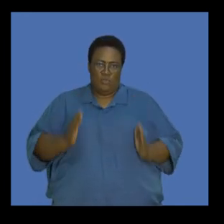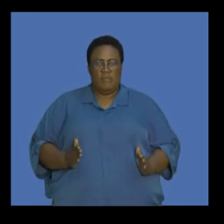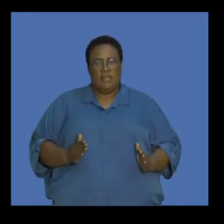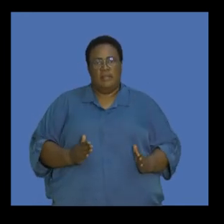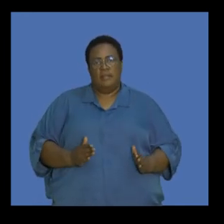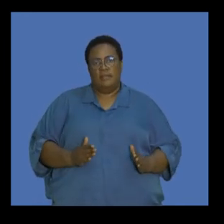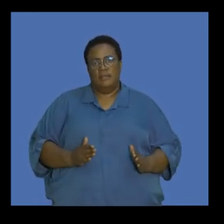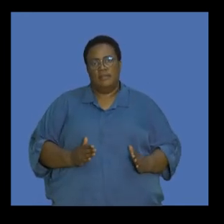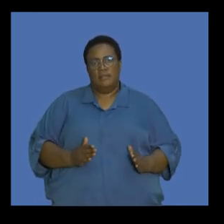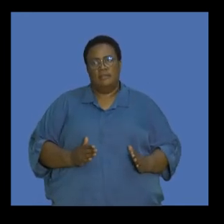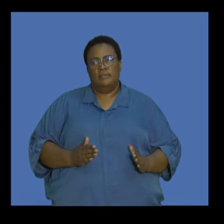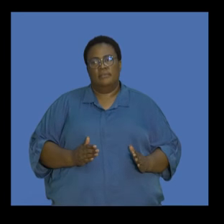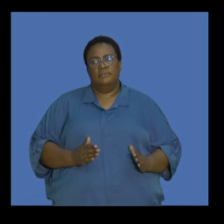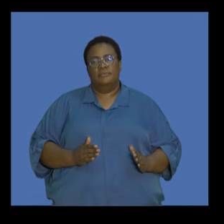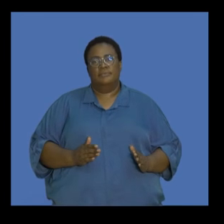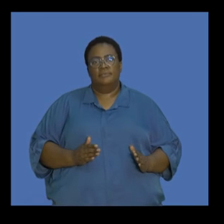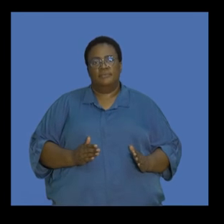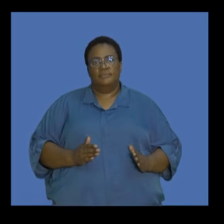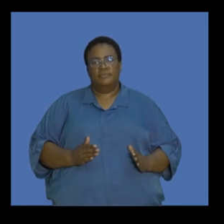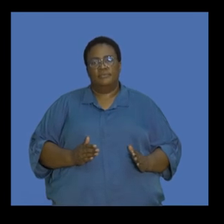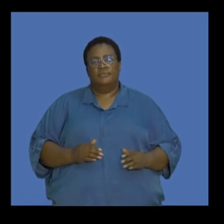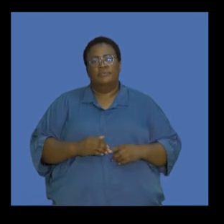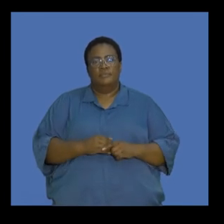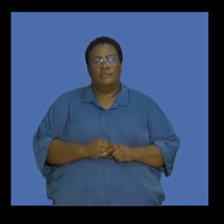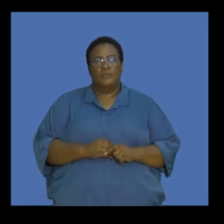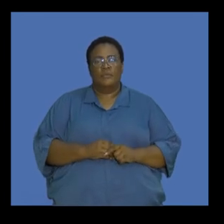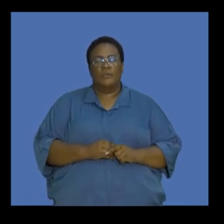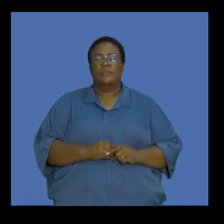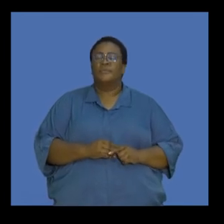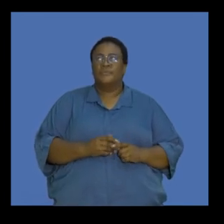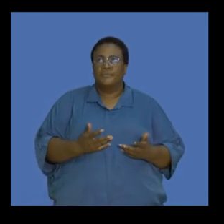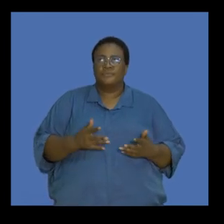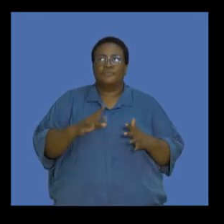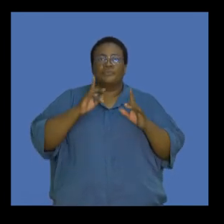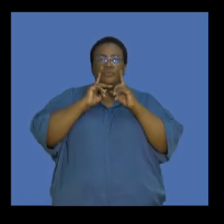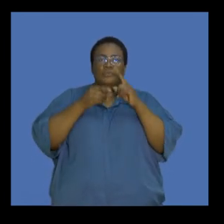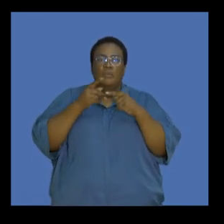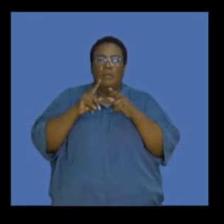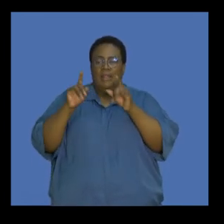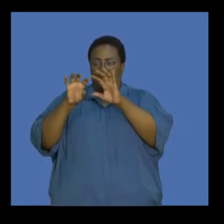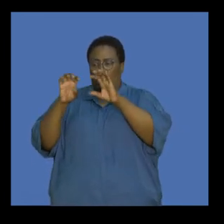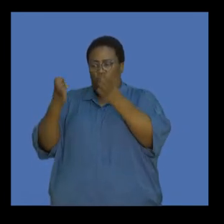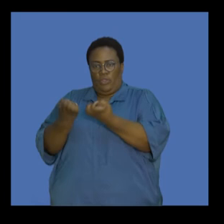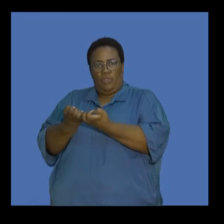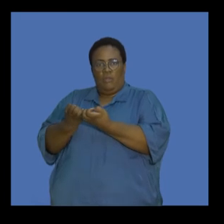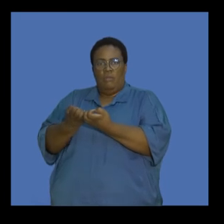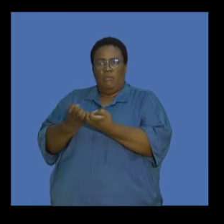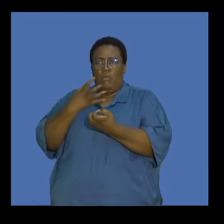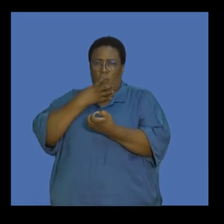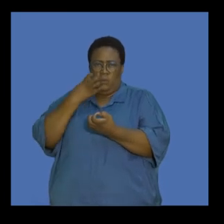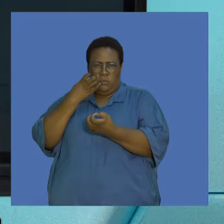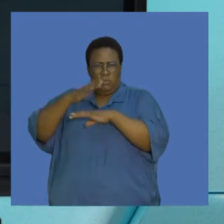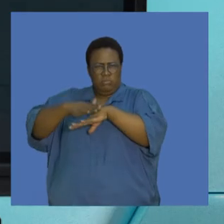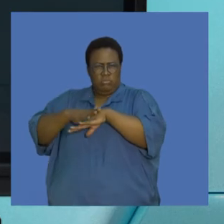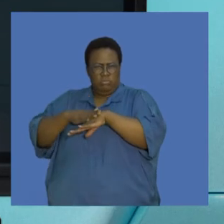and that's essentially because of human activity. So when we talk about the earth heating up and this